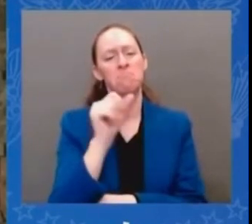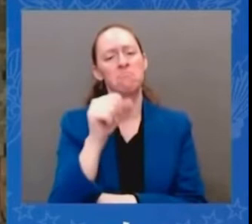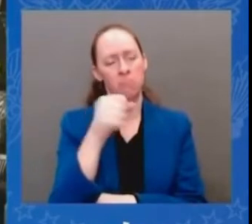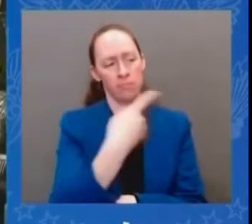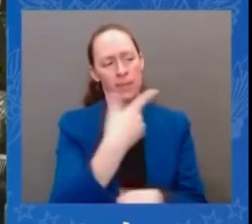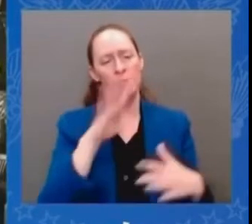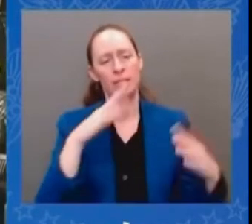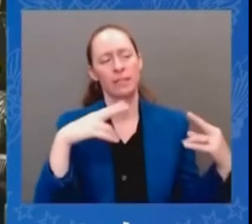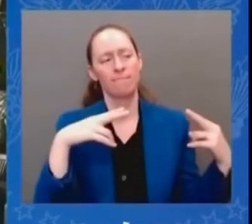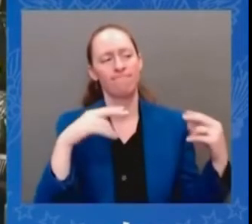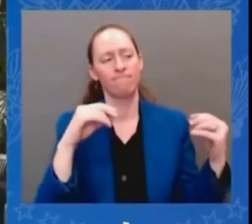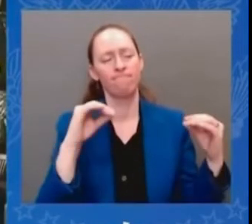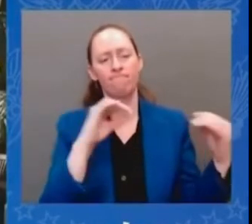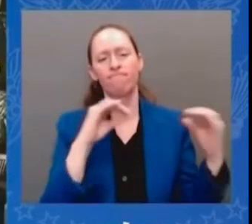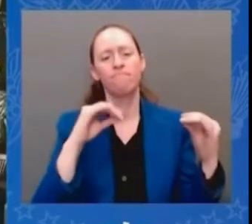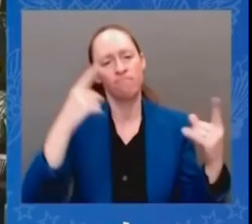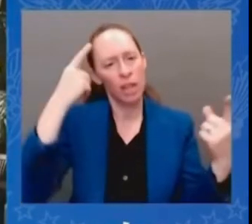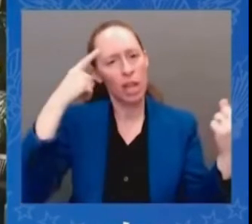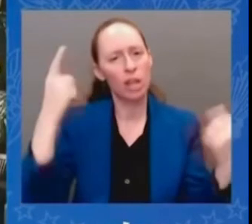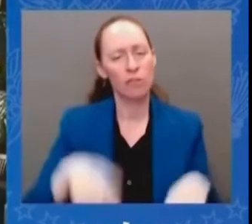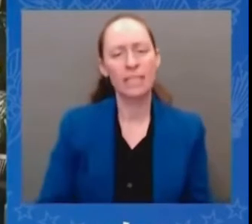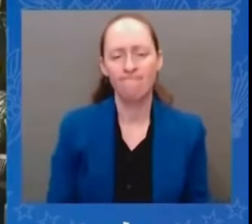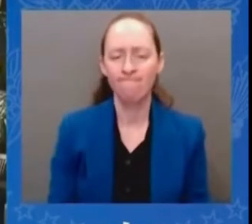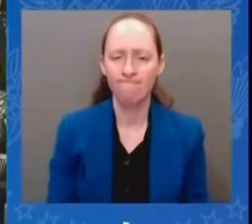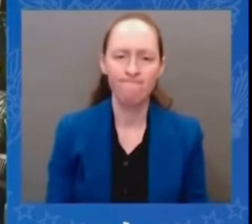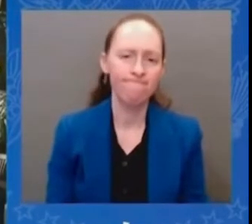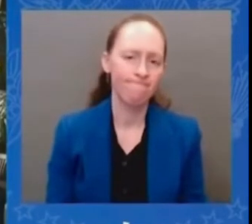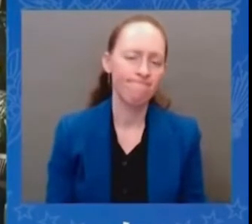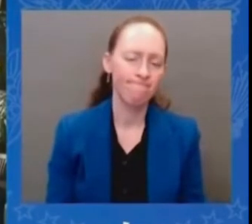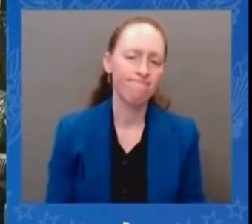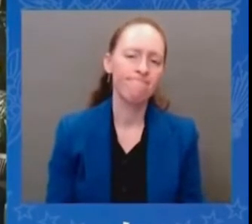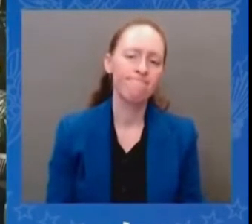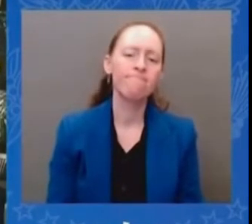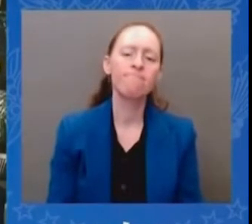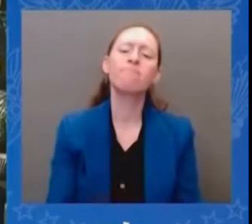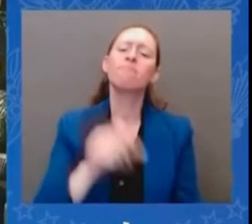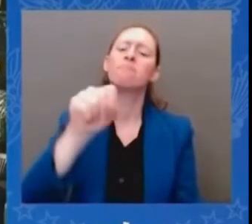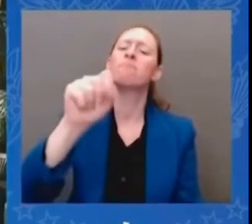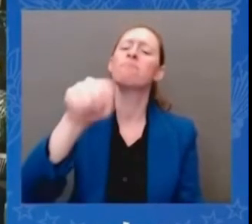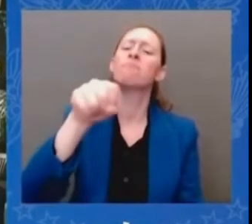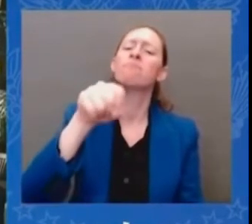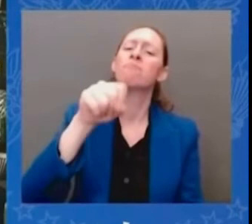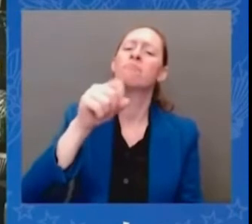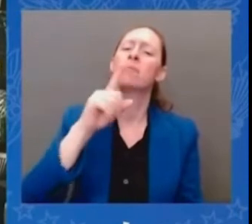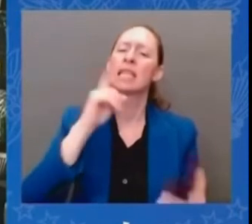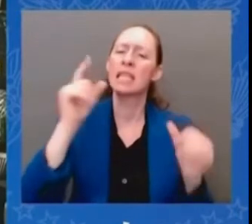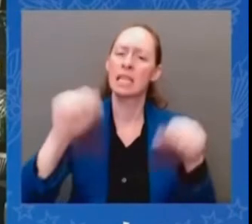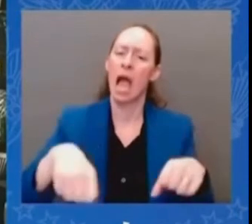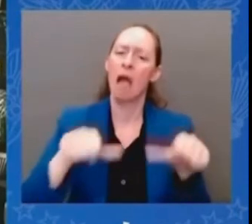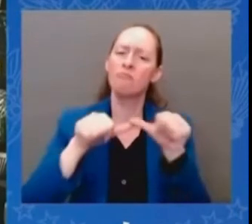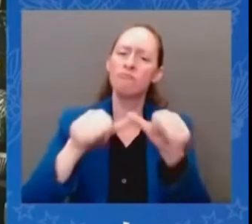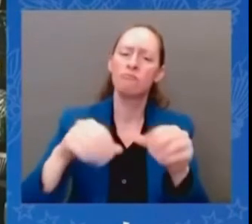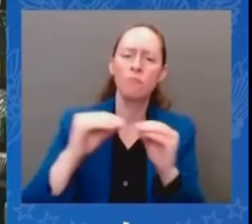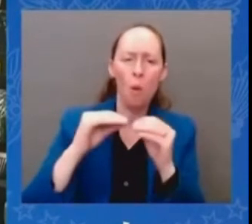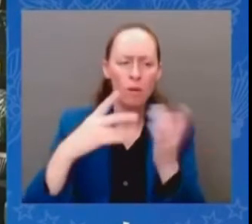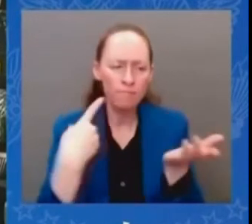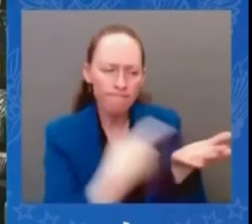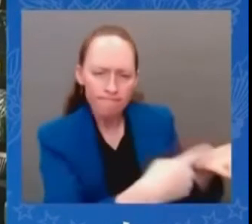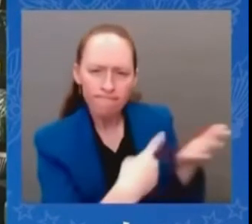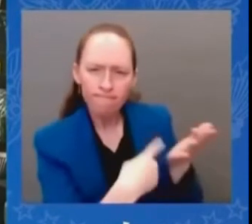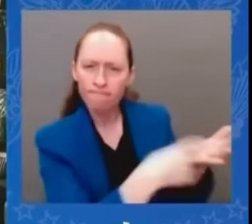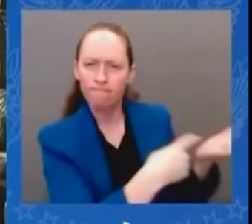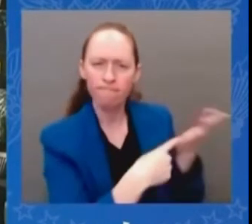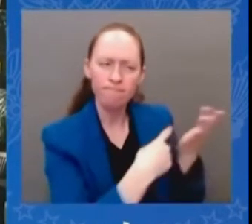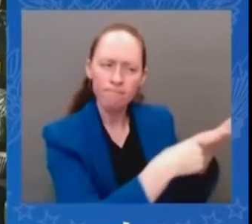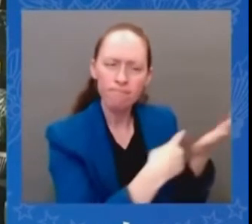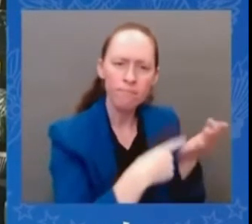resolve details we agreed that we would have our chief of stat our the appropriate cabinet members and others sit and